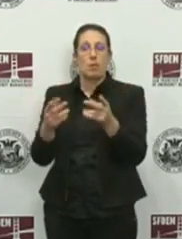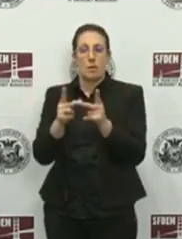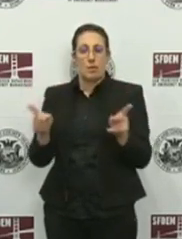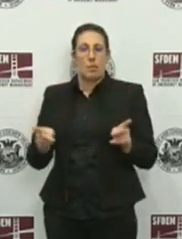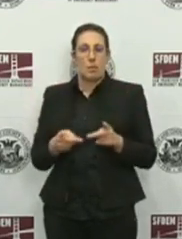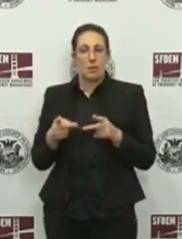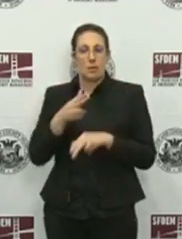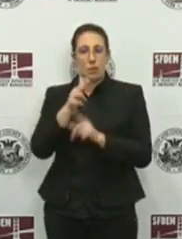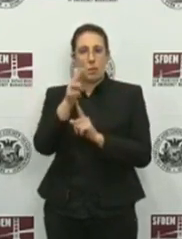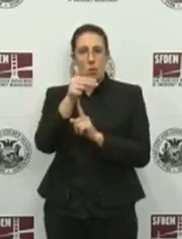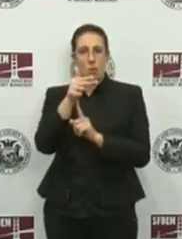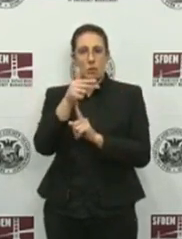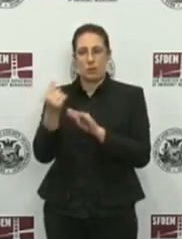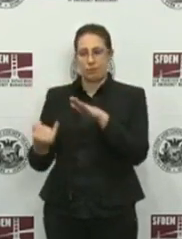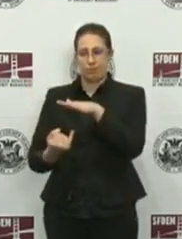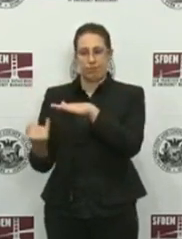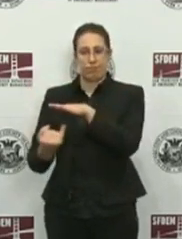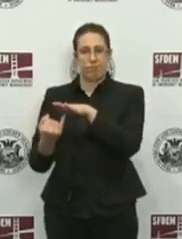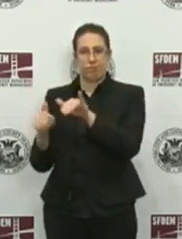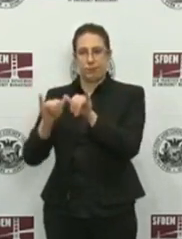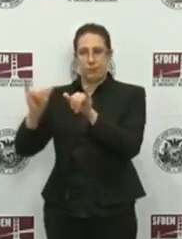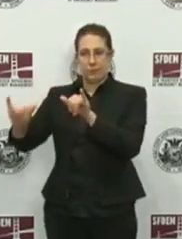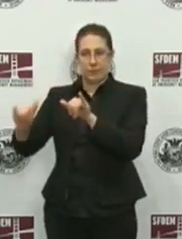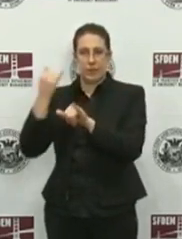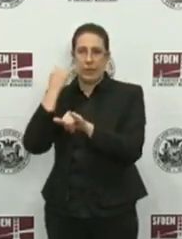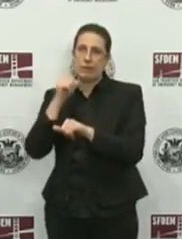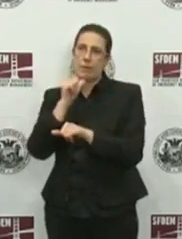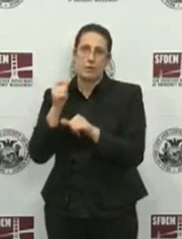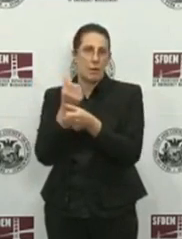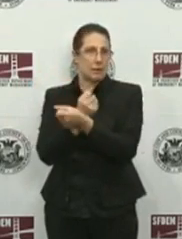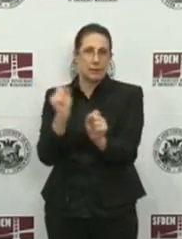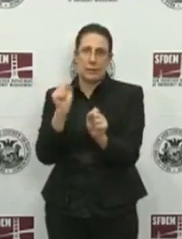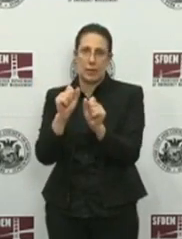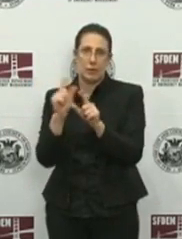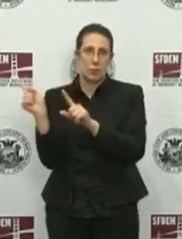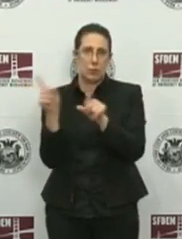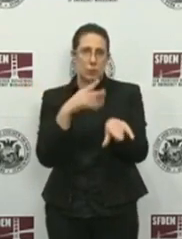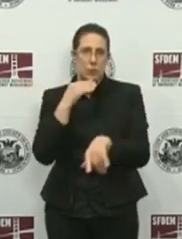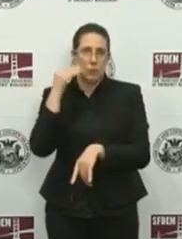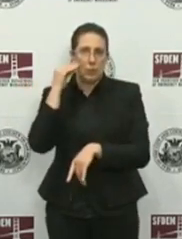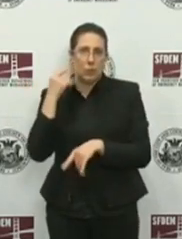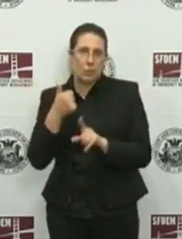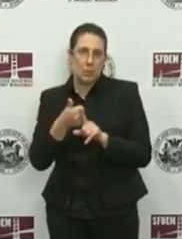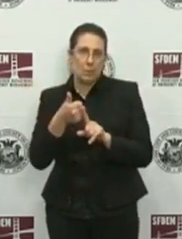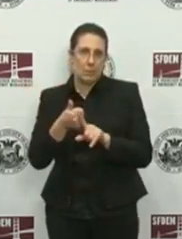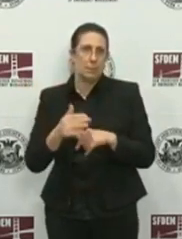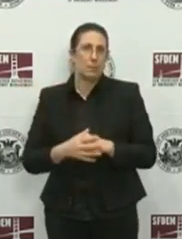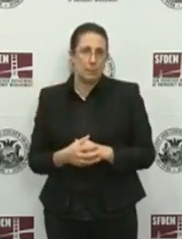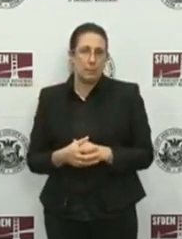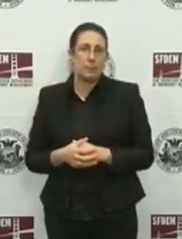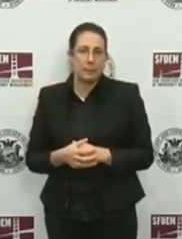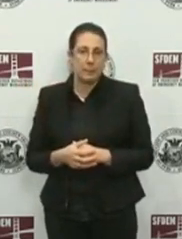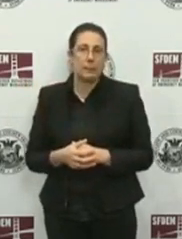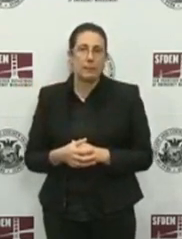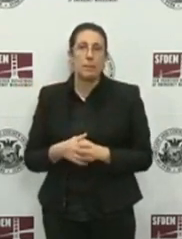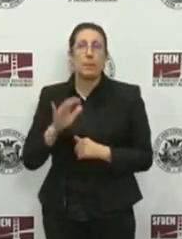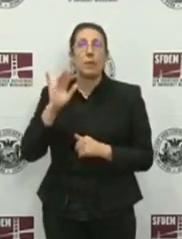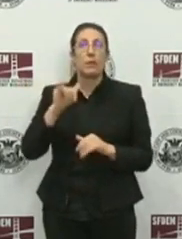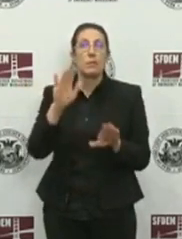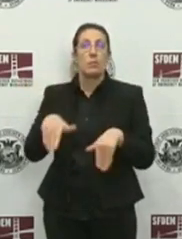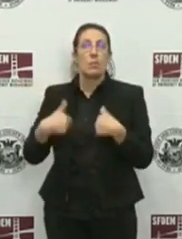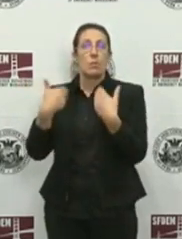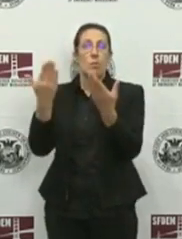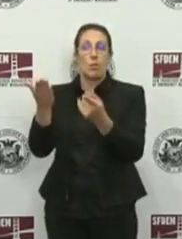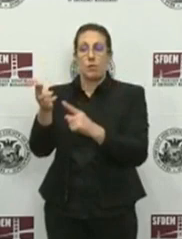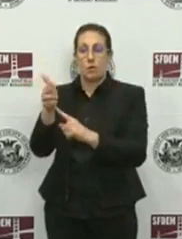hotels if they do not have a safe alternative in their own homes. This offering of hotel